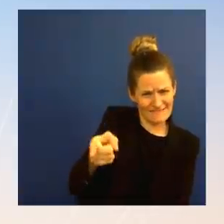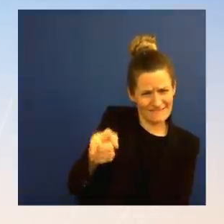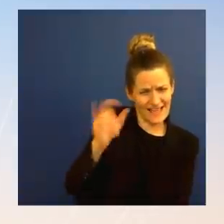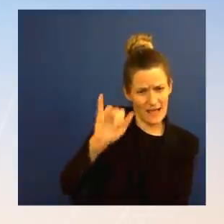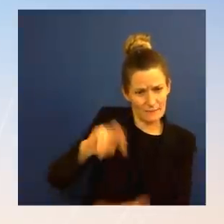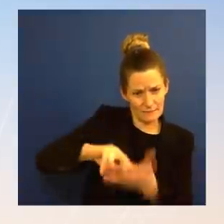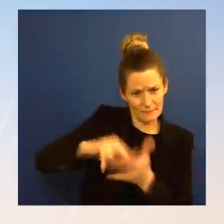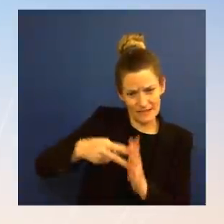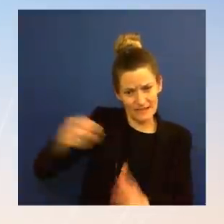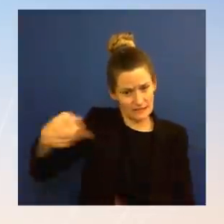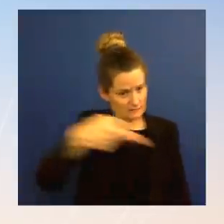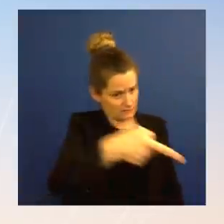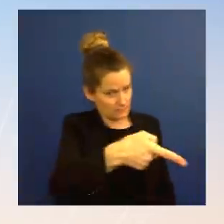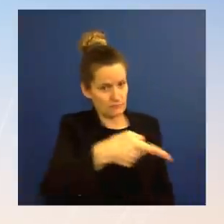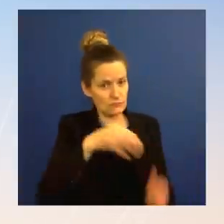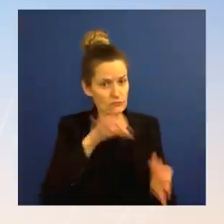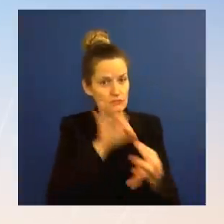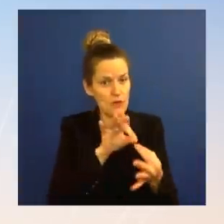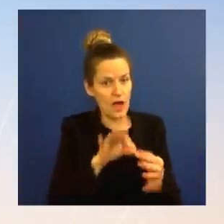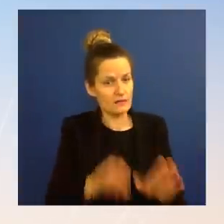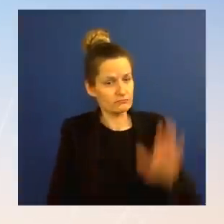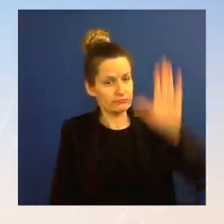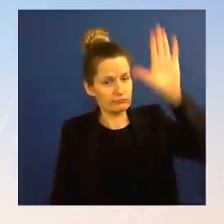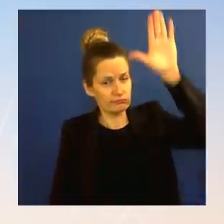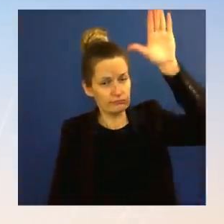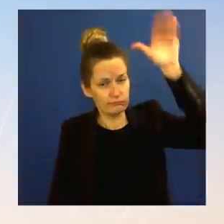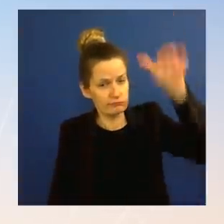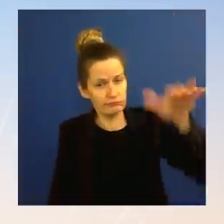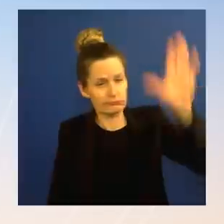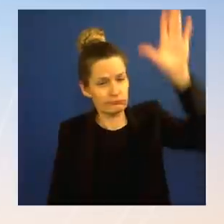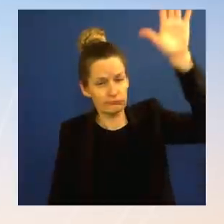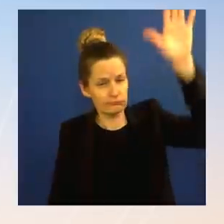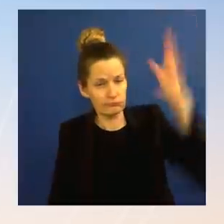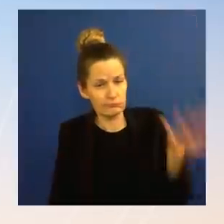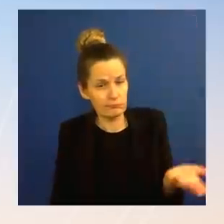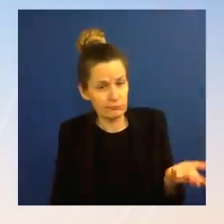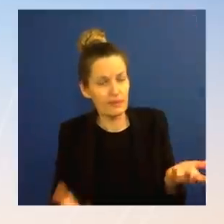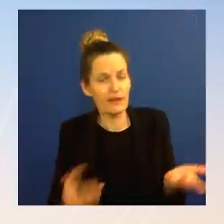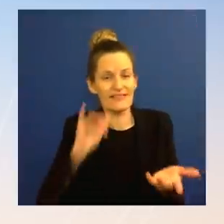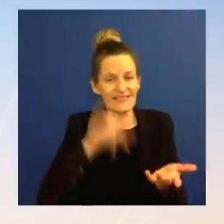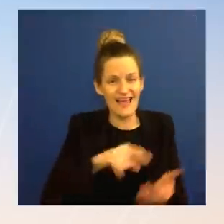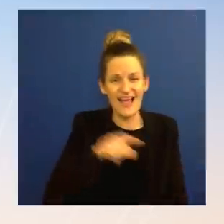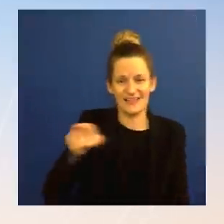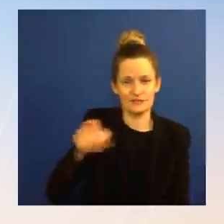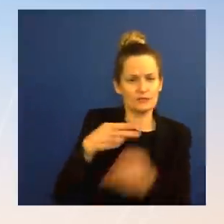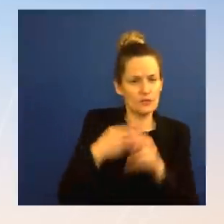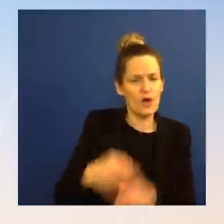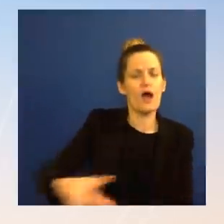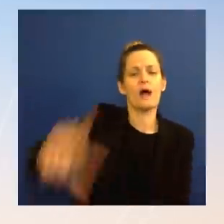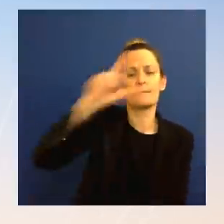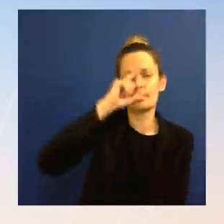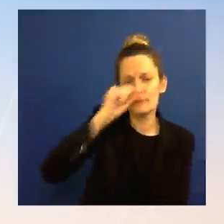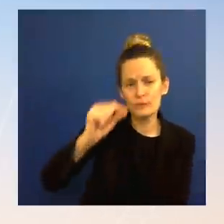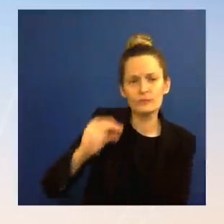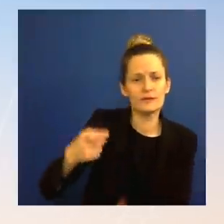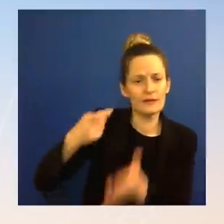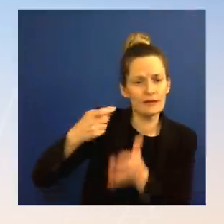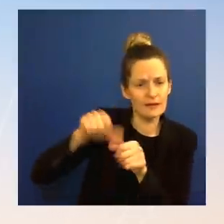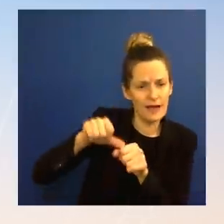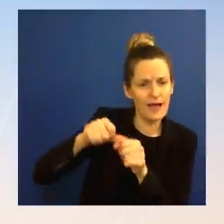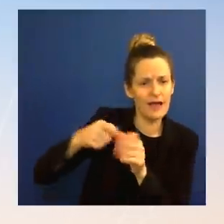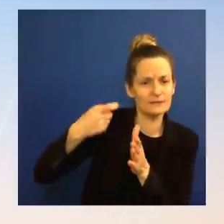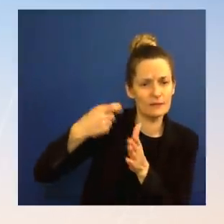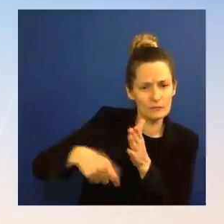pump gas price pump. The Okay. You and the President are both talking about